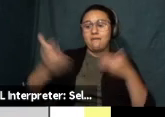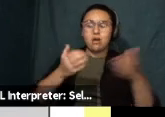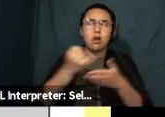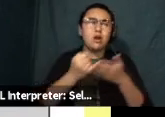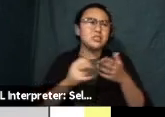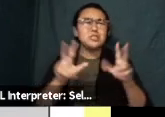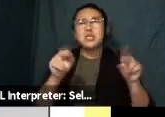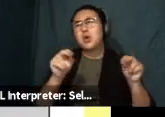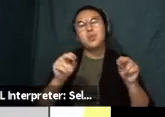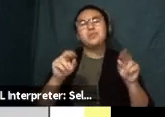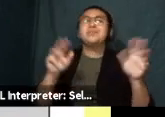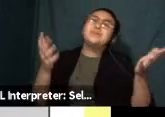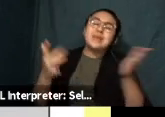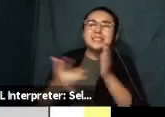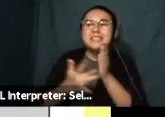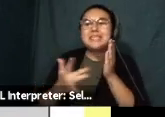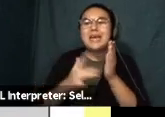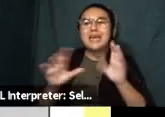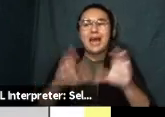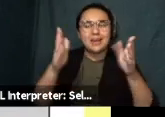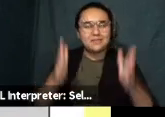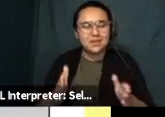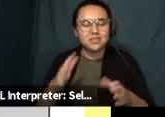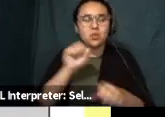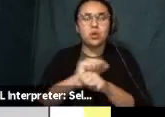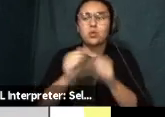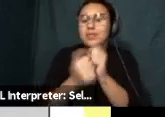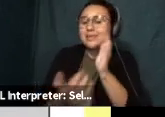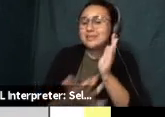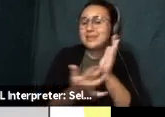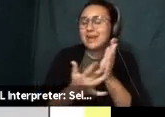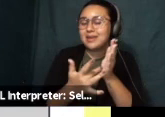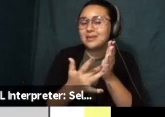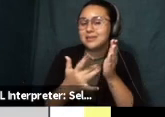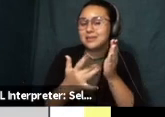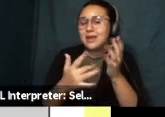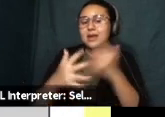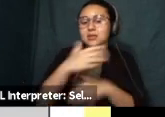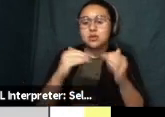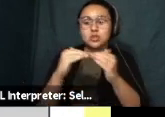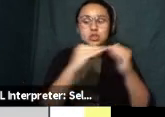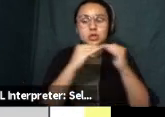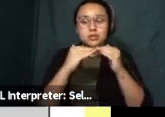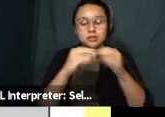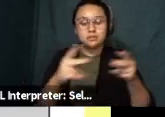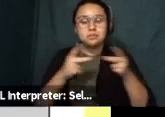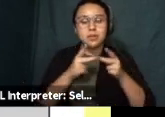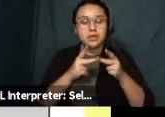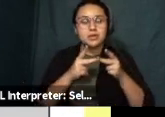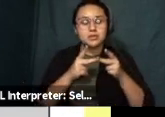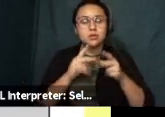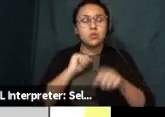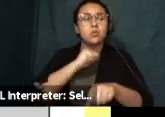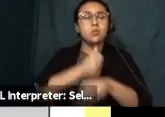these like tech activists who work um with tech and social justice spaces to like facilitate a workshop where people were learning